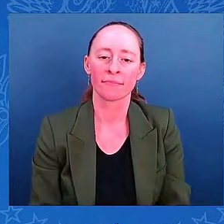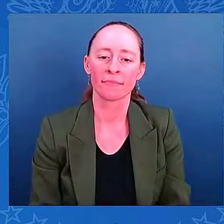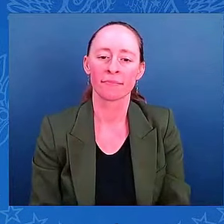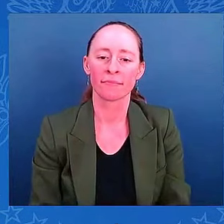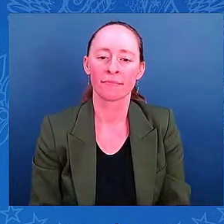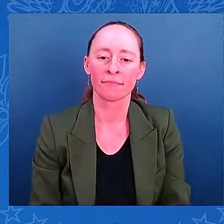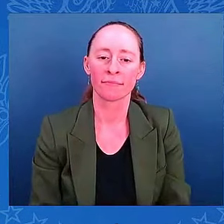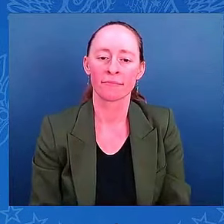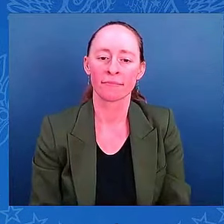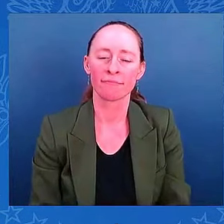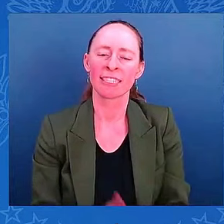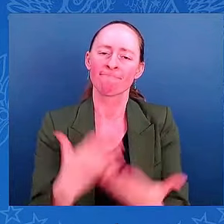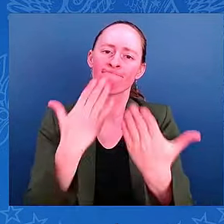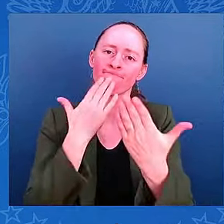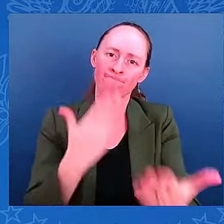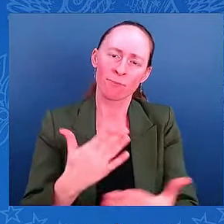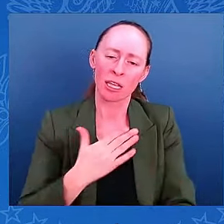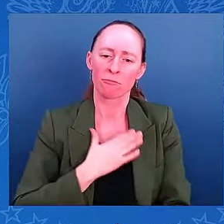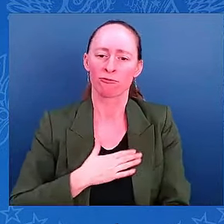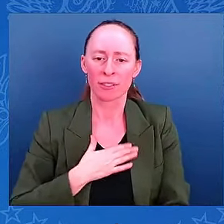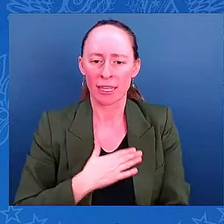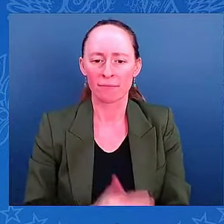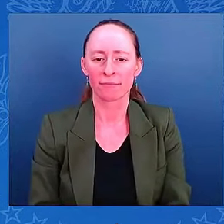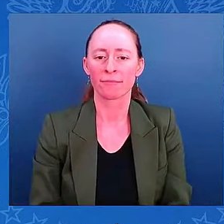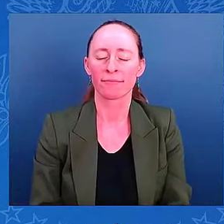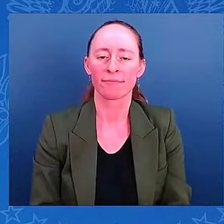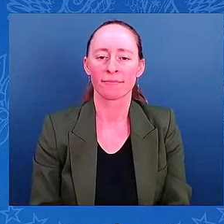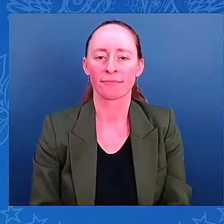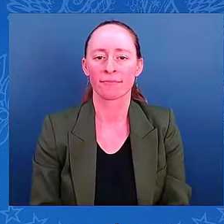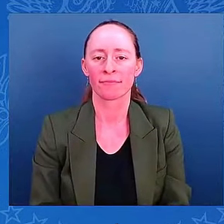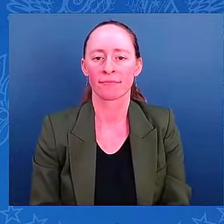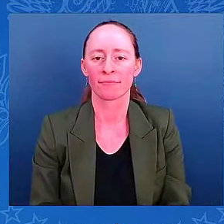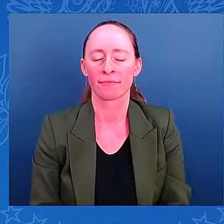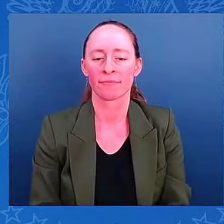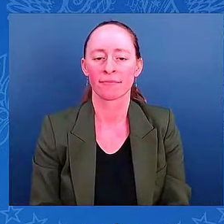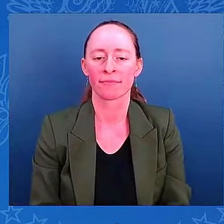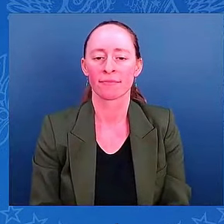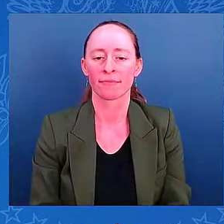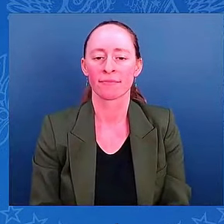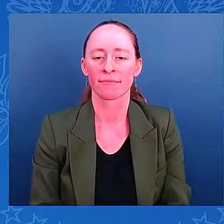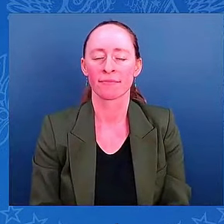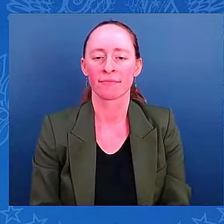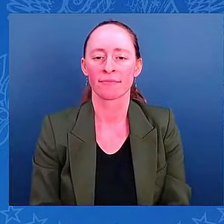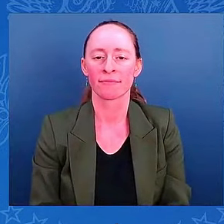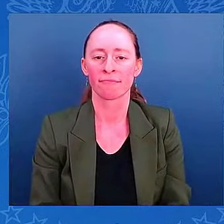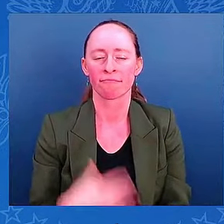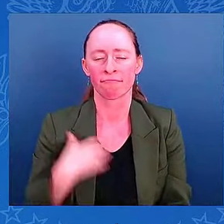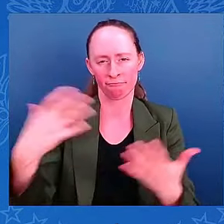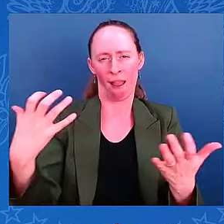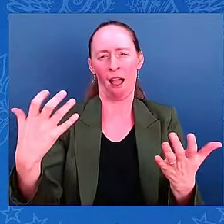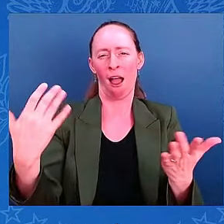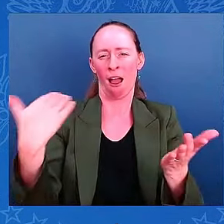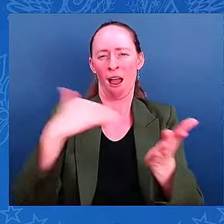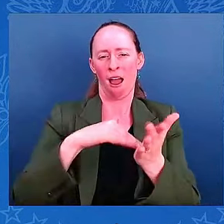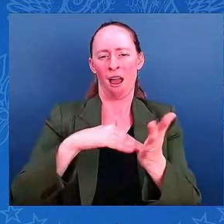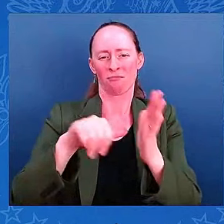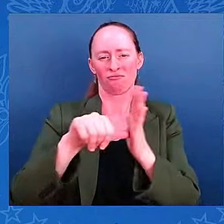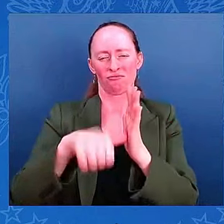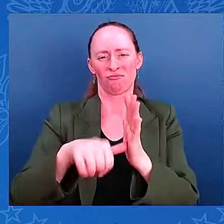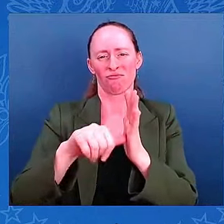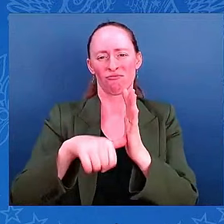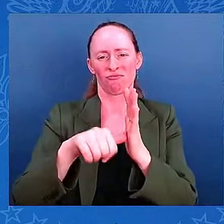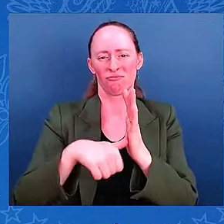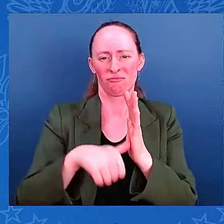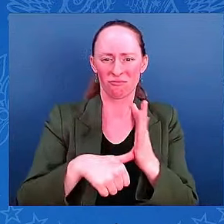Comandana, I echo the President's words. Thank you for what you and the men and women of the Coast Guard have been doing in